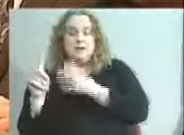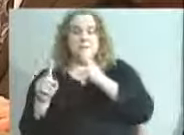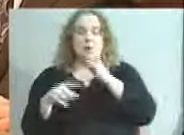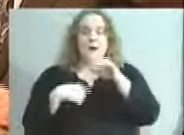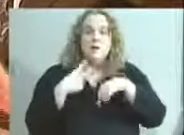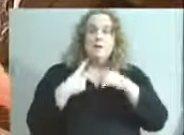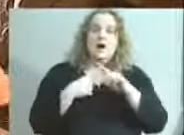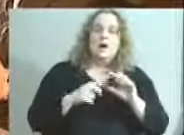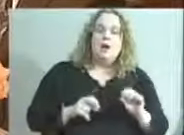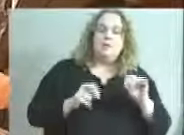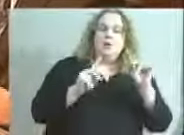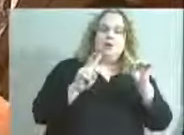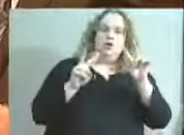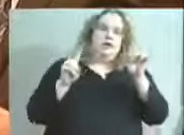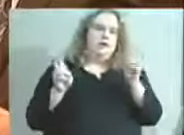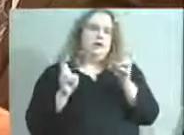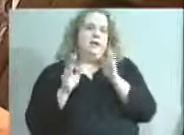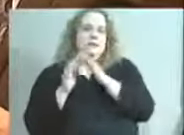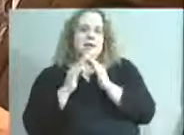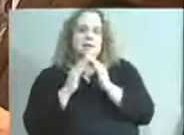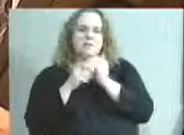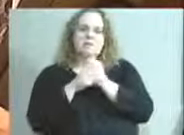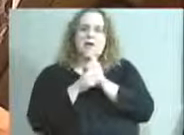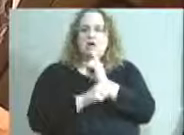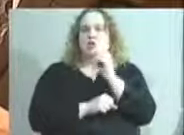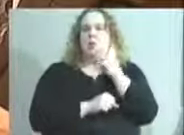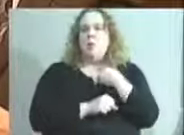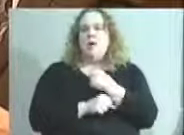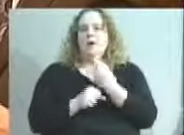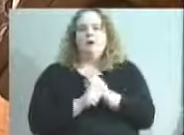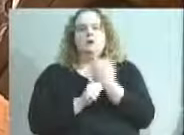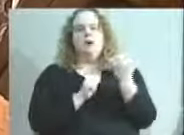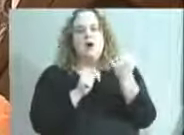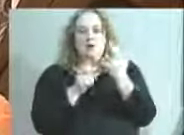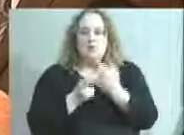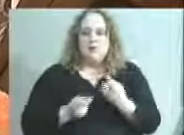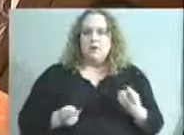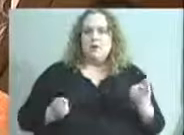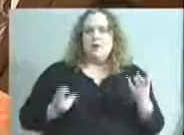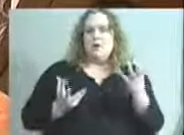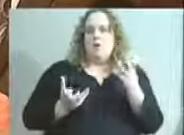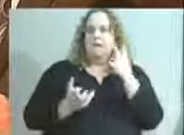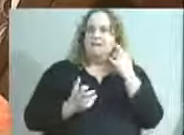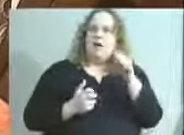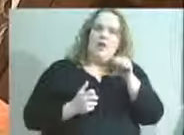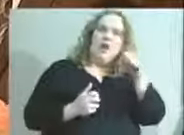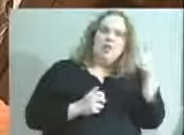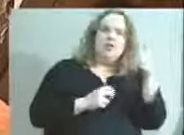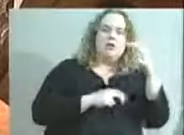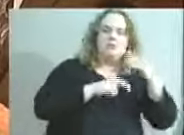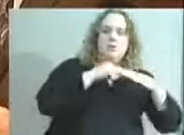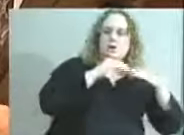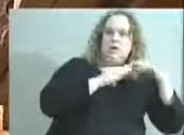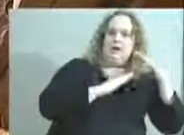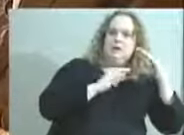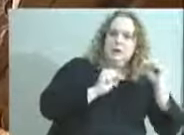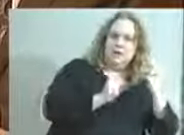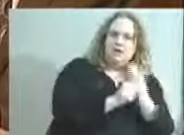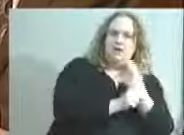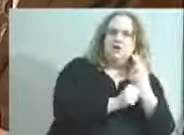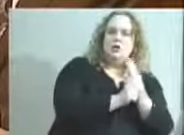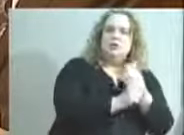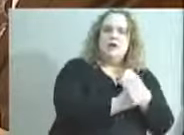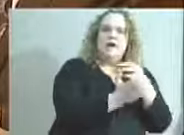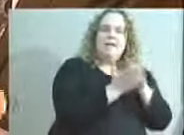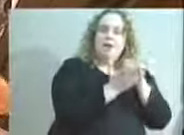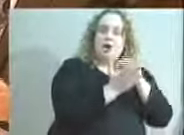on in the community so we can make sure we're leveraging each other's resources. We want to see other facilities that we can jointly use. We've done that with our learning centers.